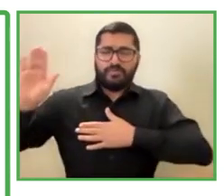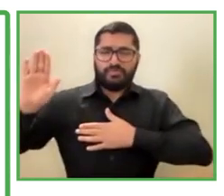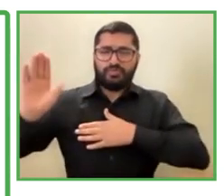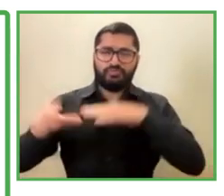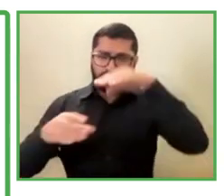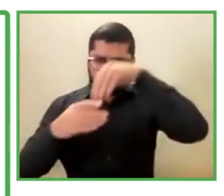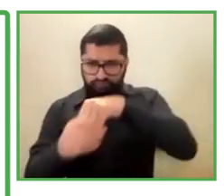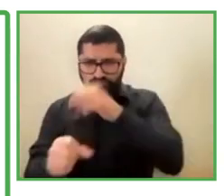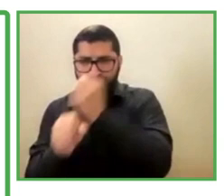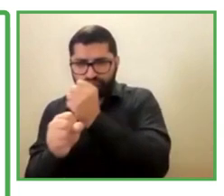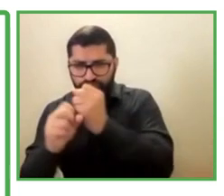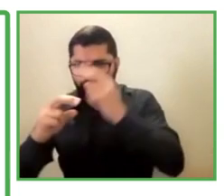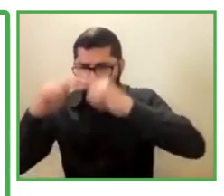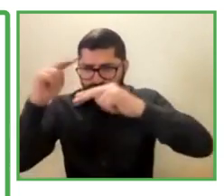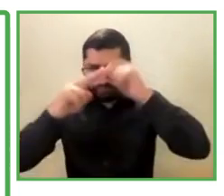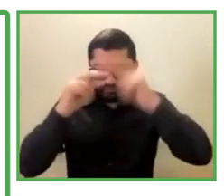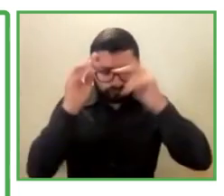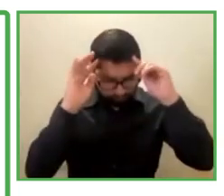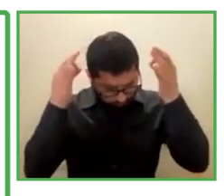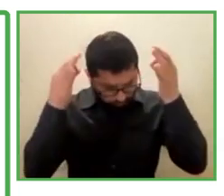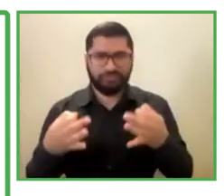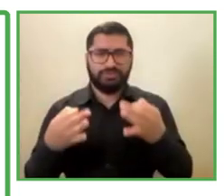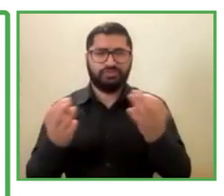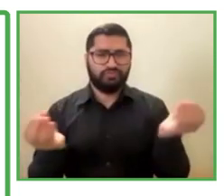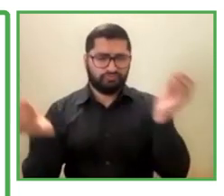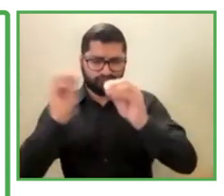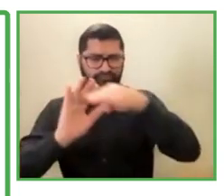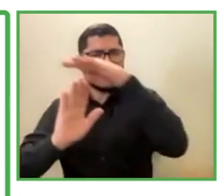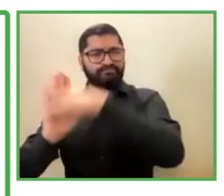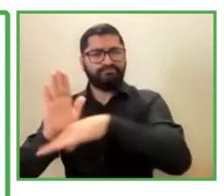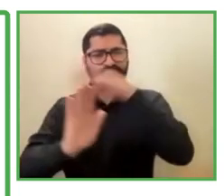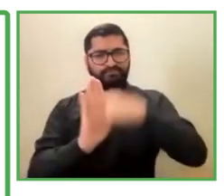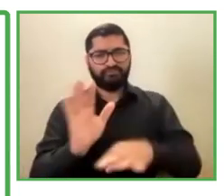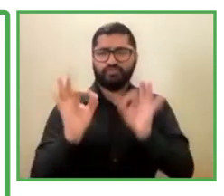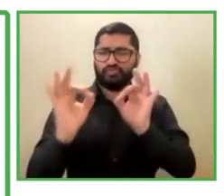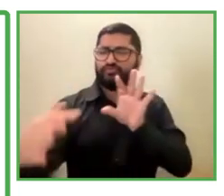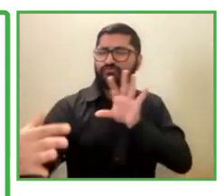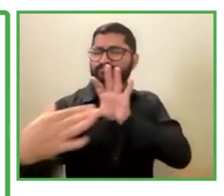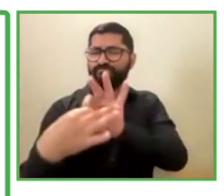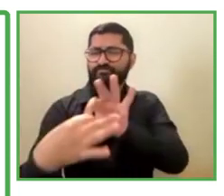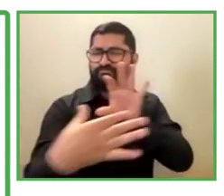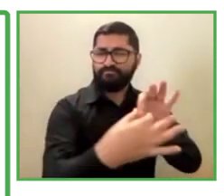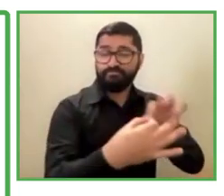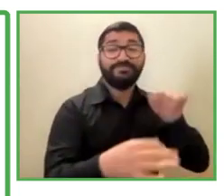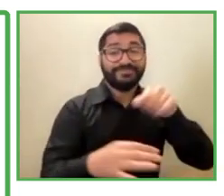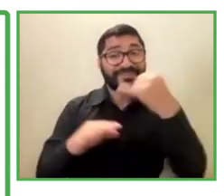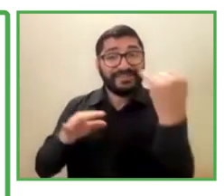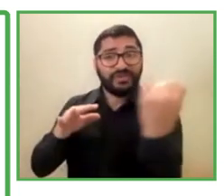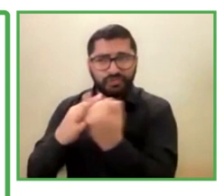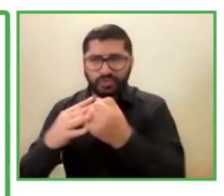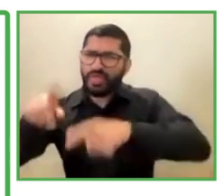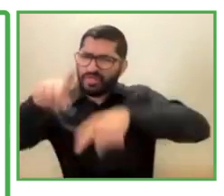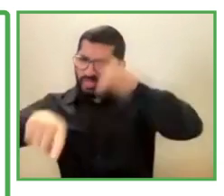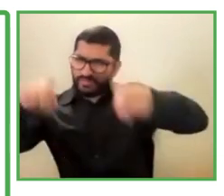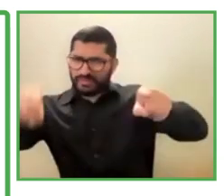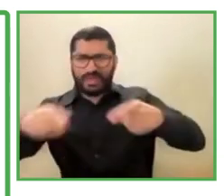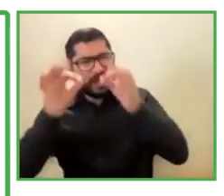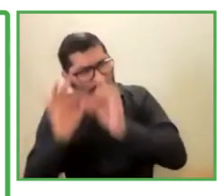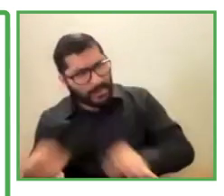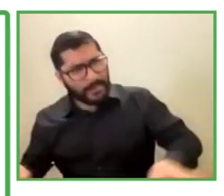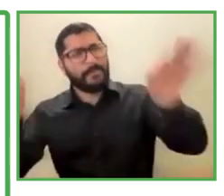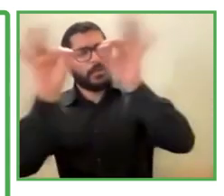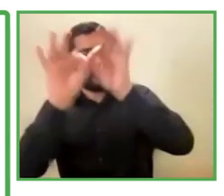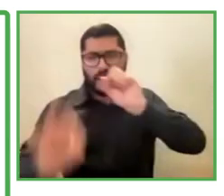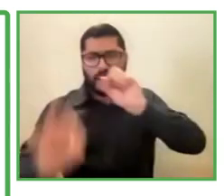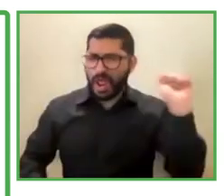define strategic initiatives where the management of inclusion and diversity is key in every element of our